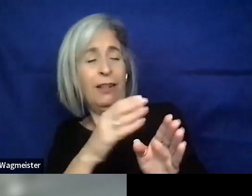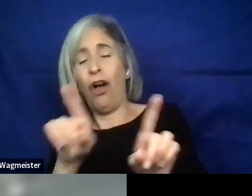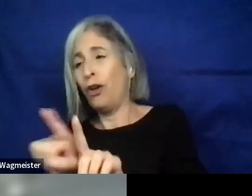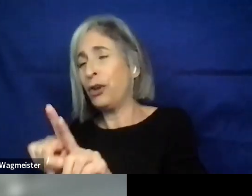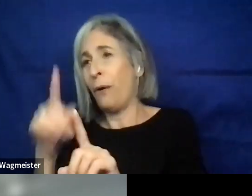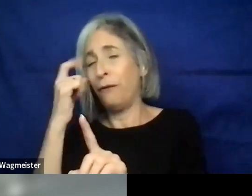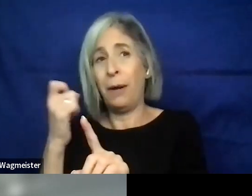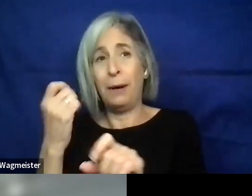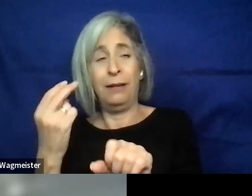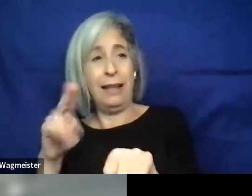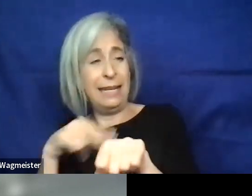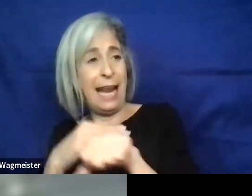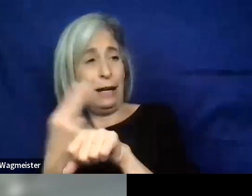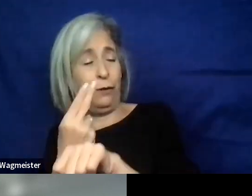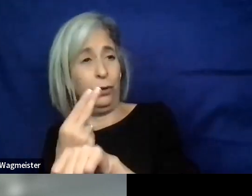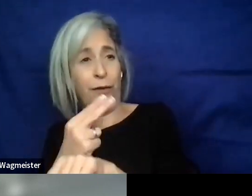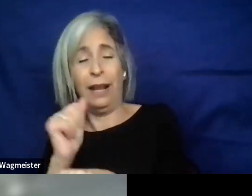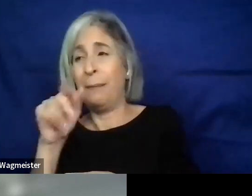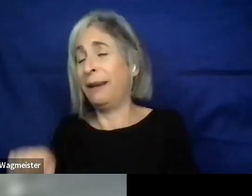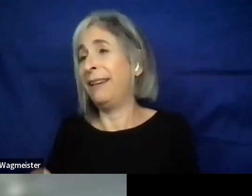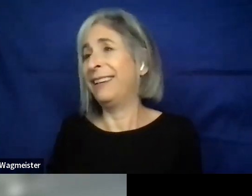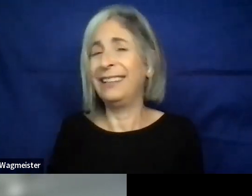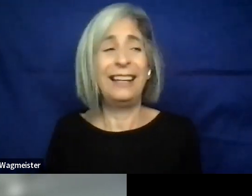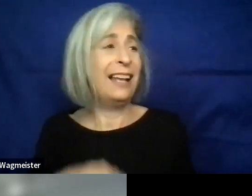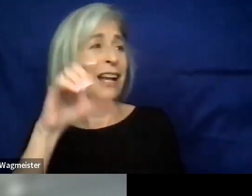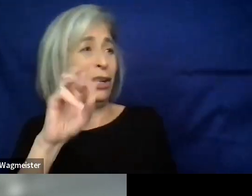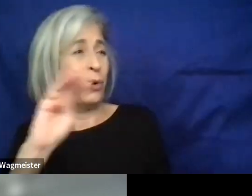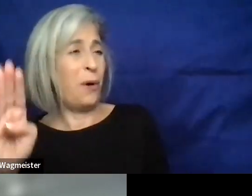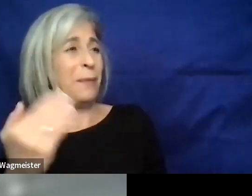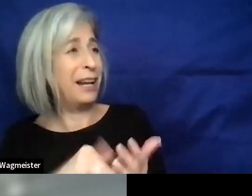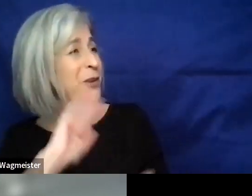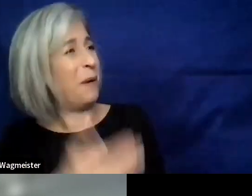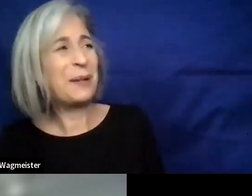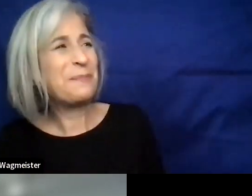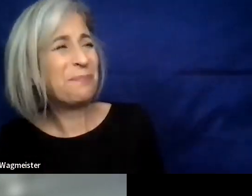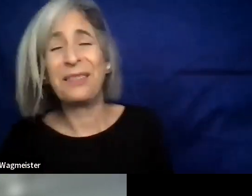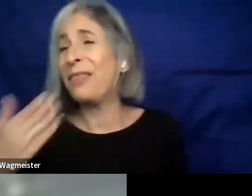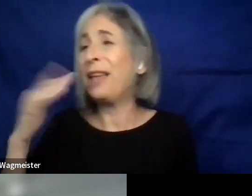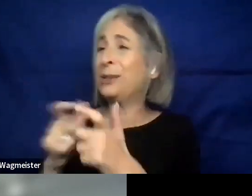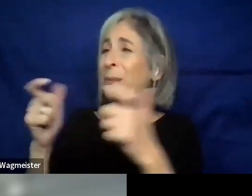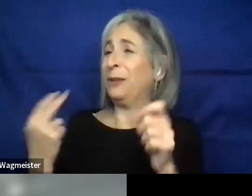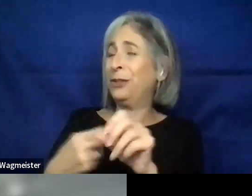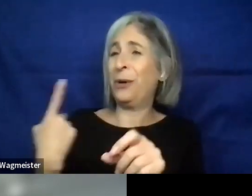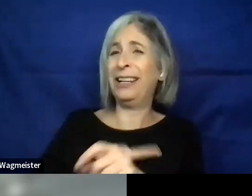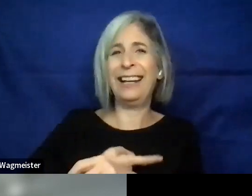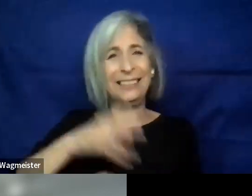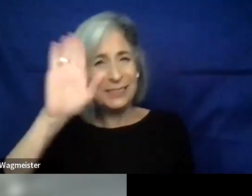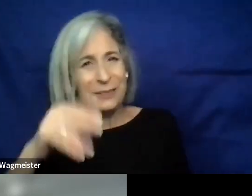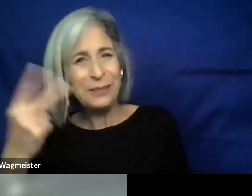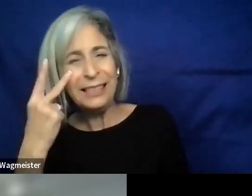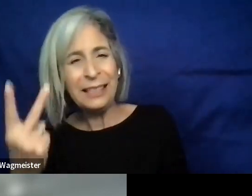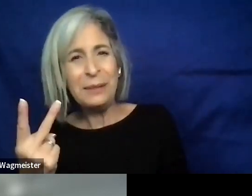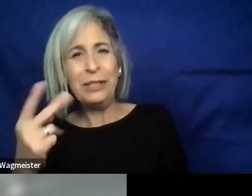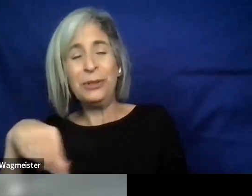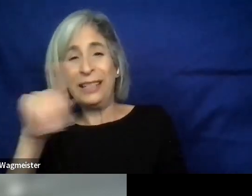a, as a native user of AT as well. This is Corb, you're welcome. Thanks so much for joining us today, y'all. We appreciate you making